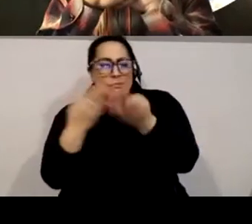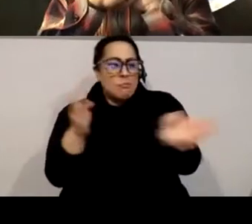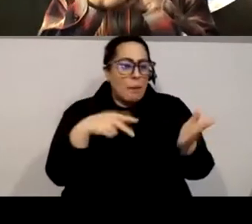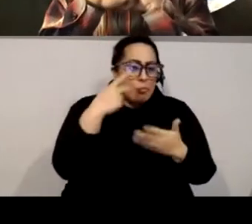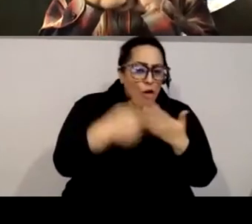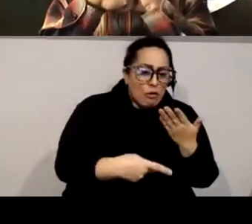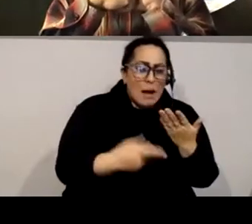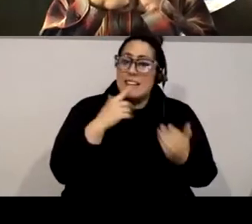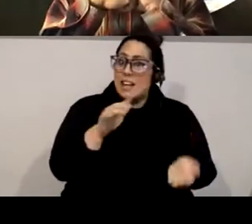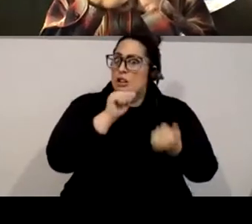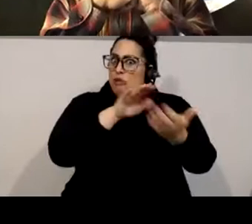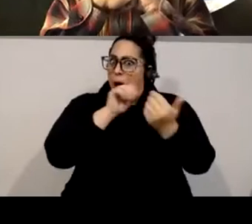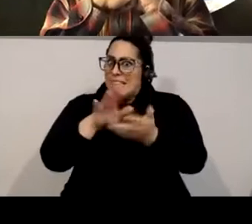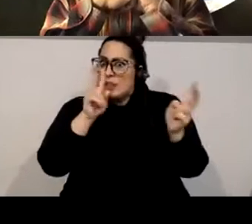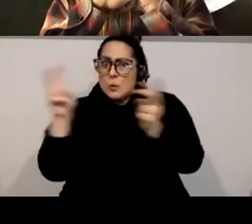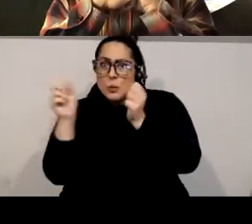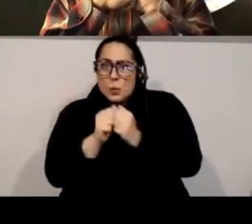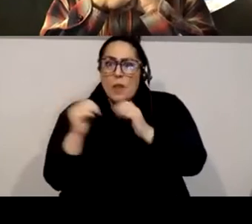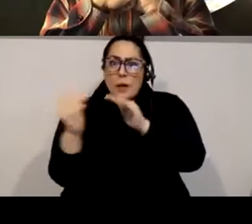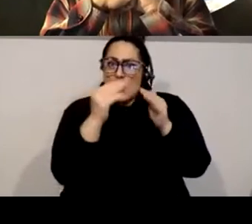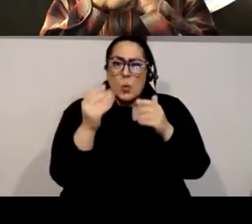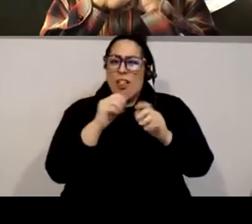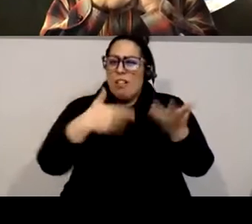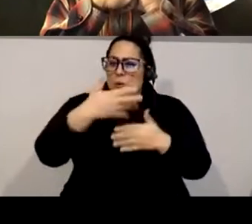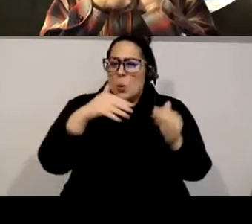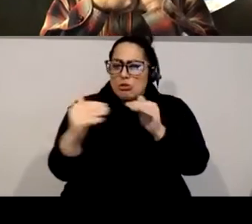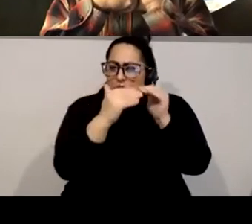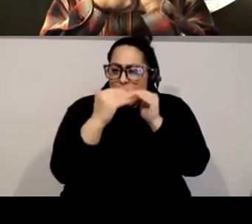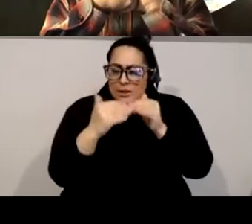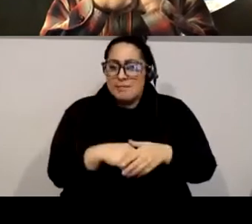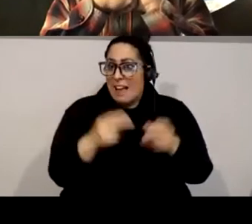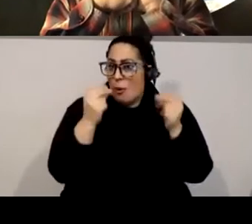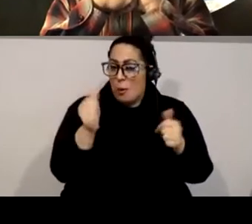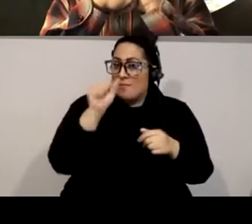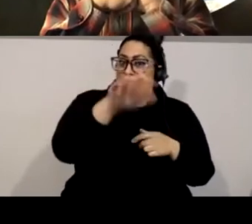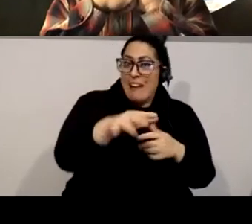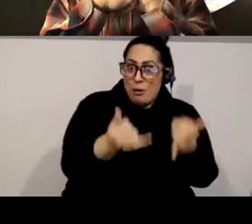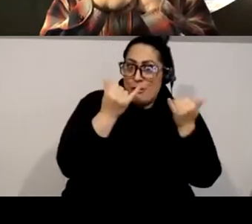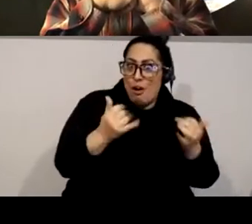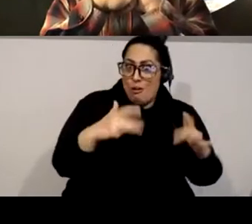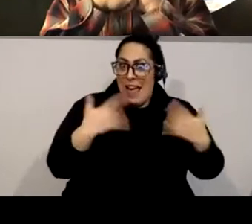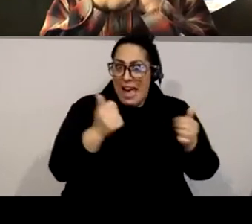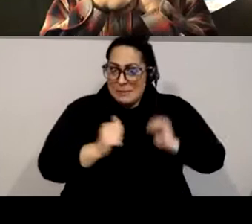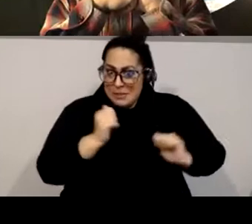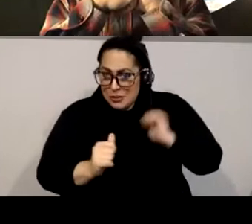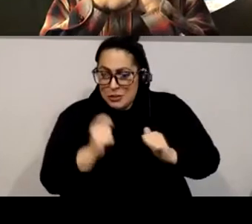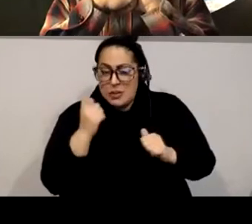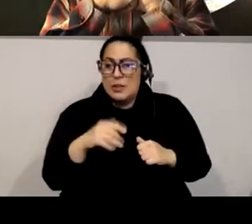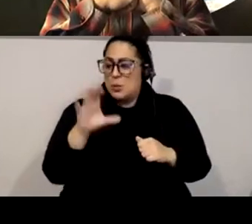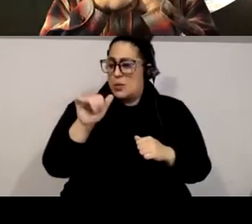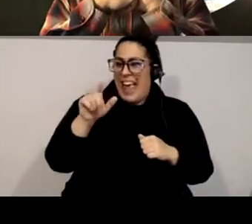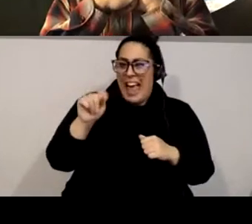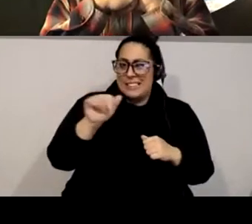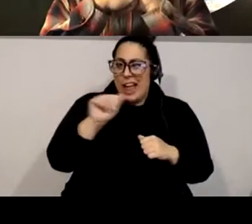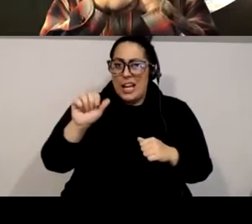address themes of social justice and political import. And a quick plug for our current exhibition to cast too bold a shadow is an exhibition